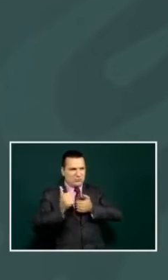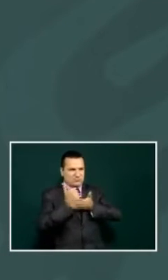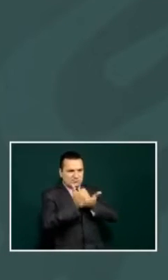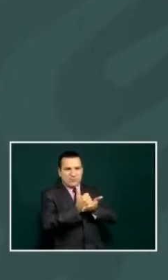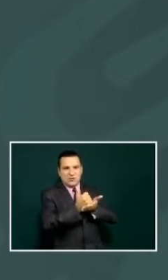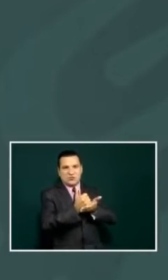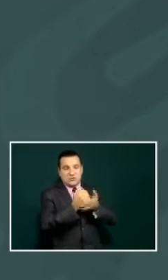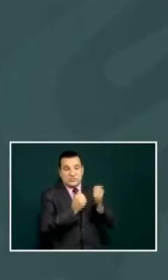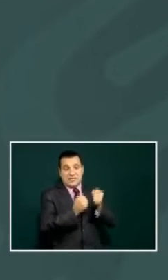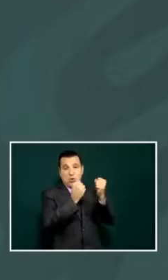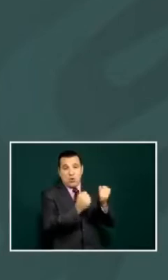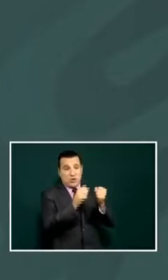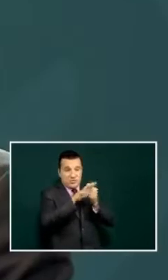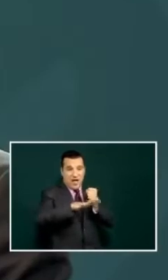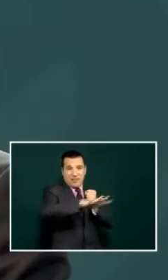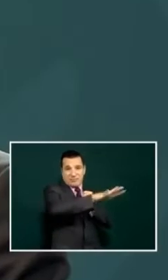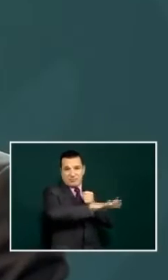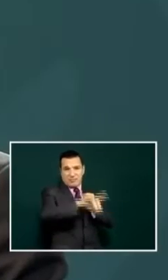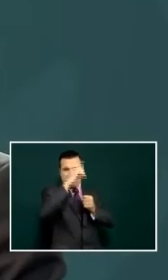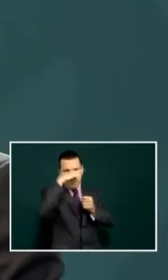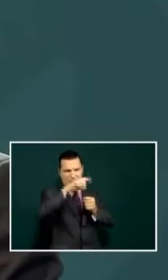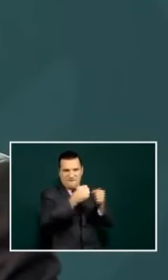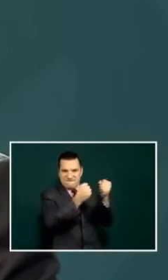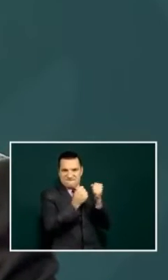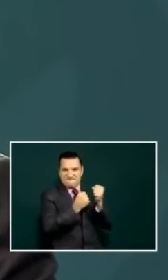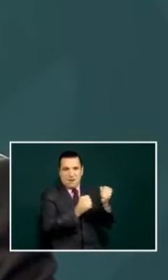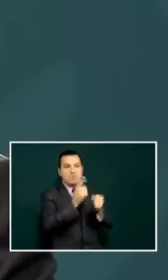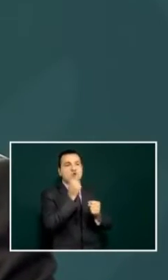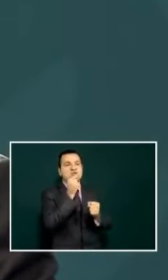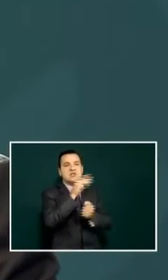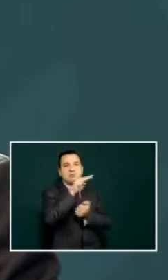security especially to reinforce